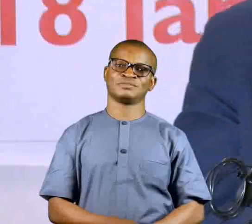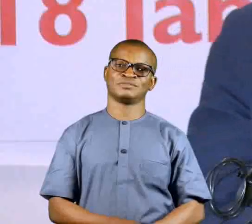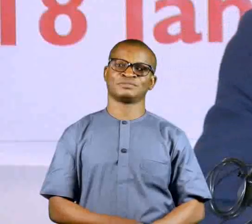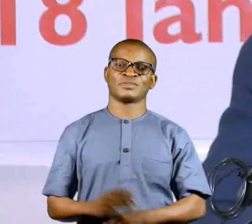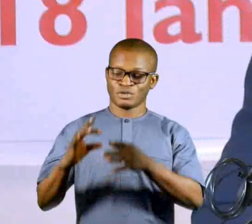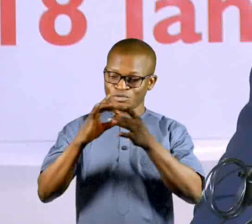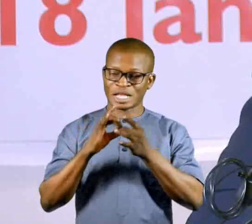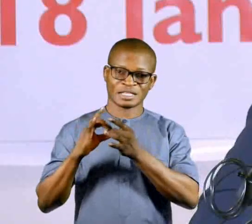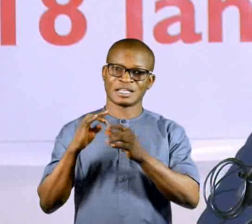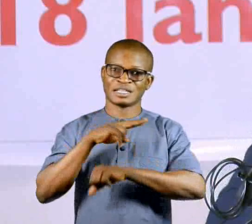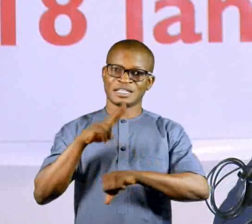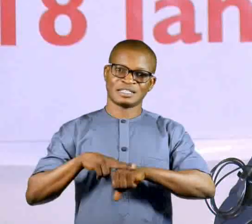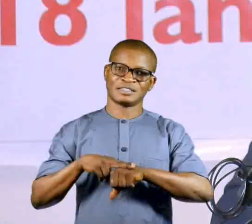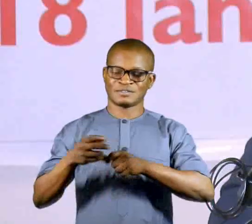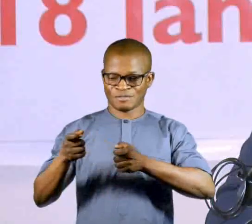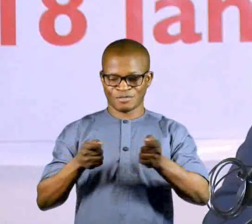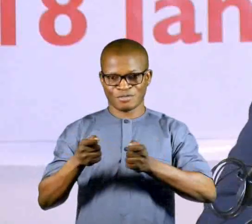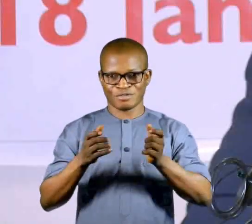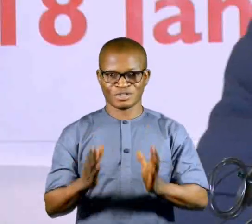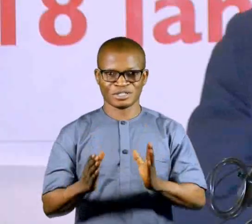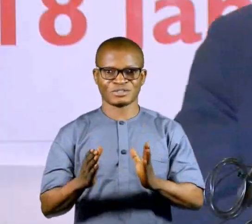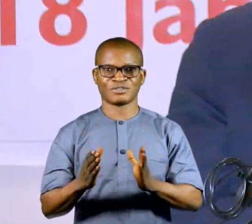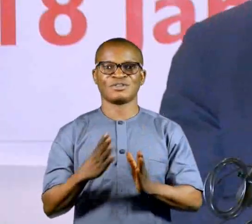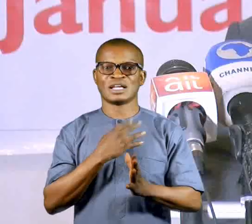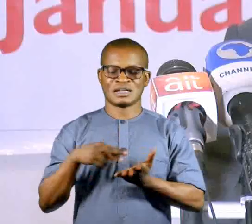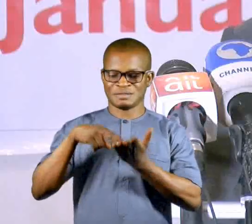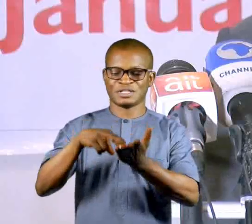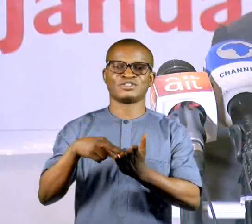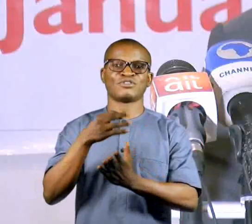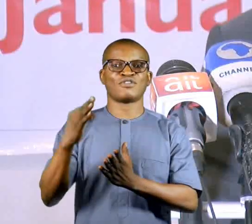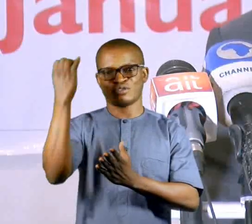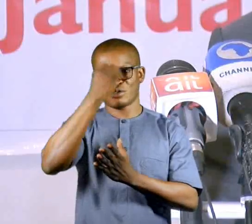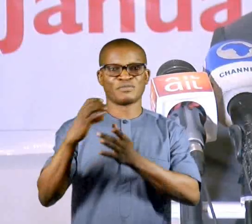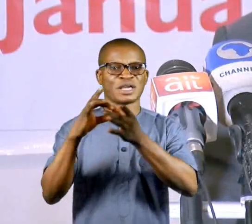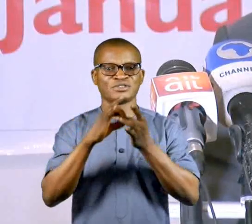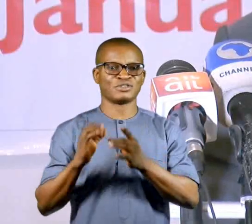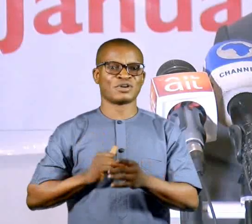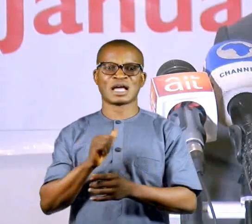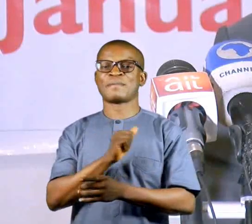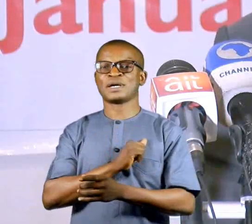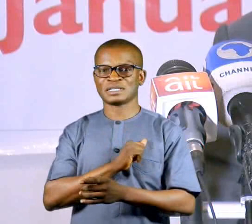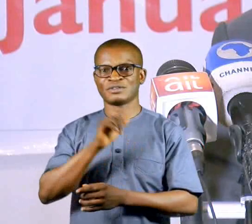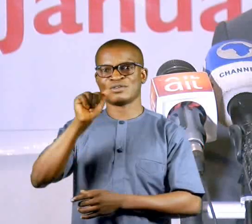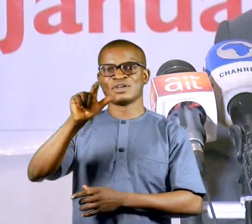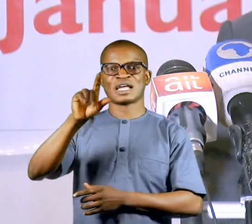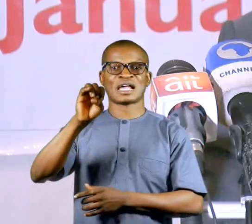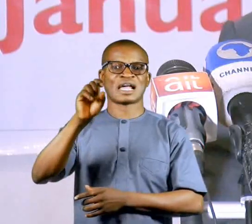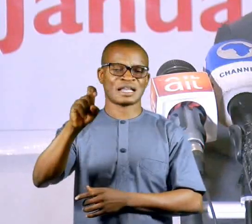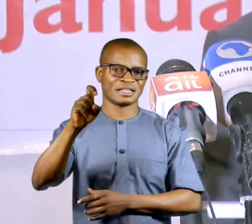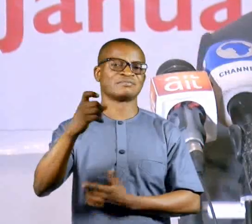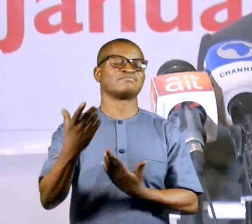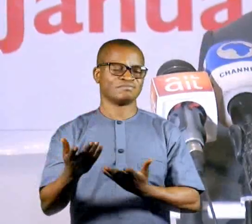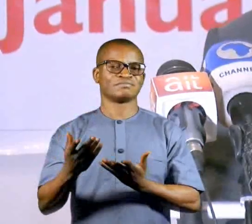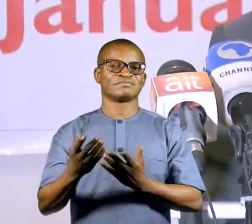The UN Resident Coordinator, Mathias Kemali, and the representative of the European Union Ambassador, Alexander Borges